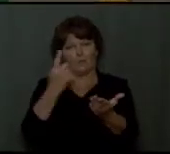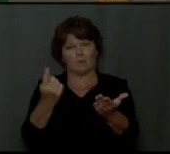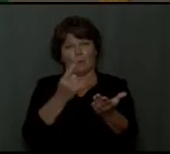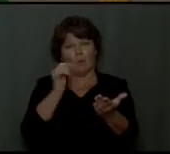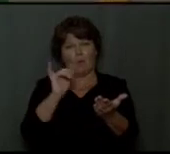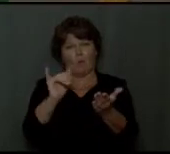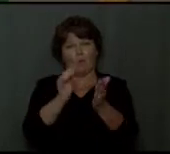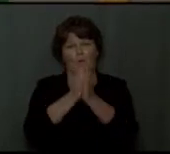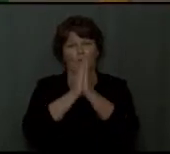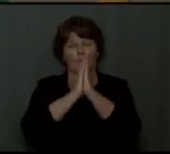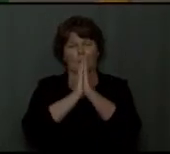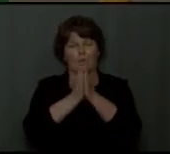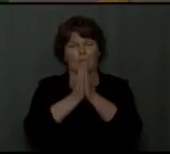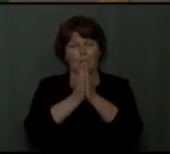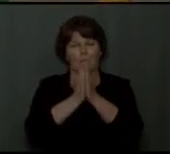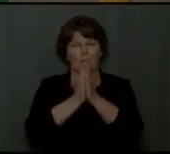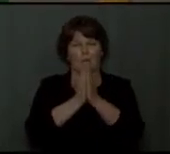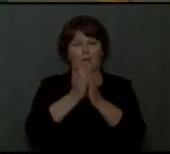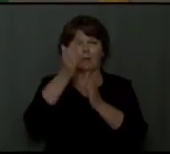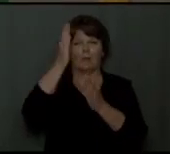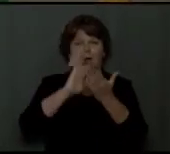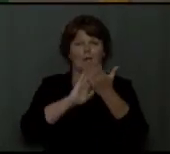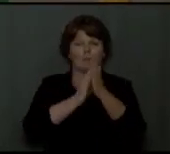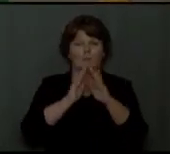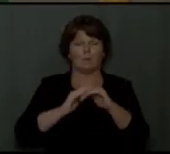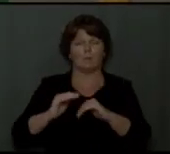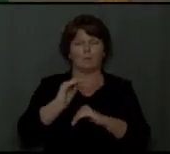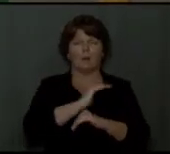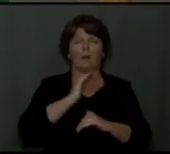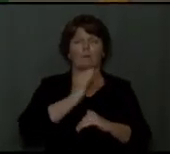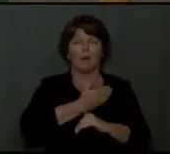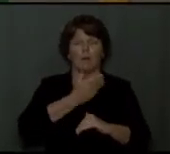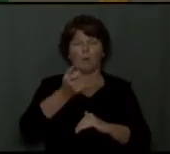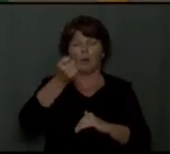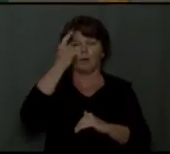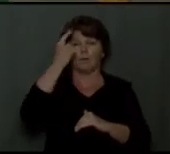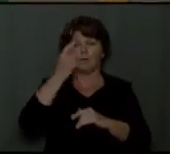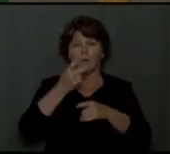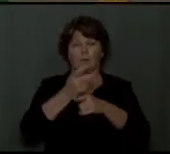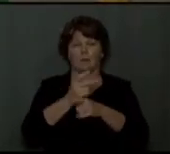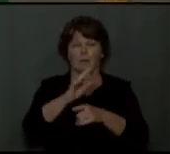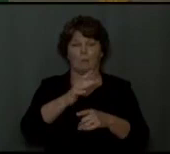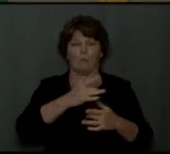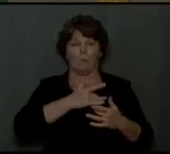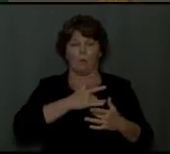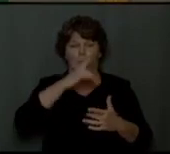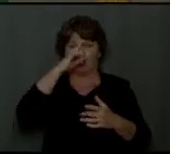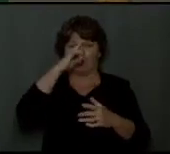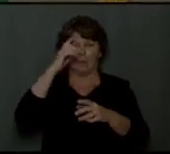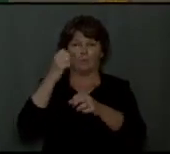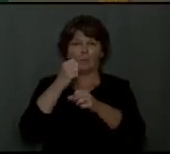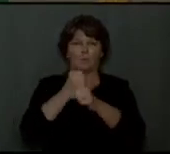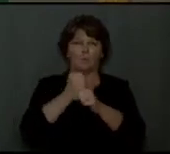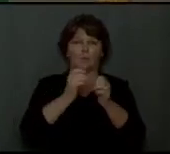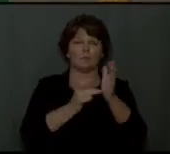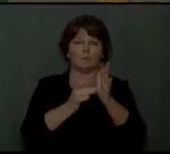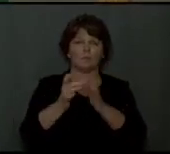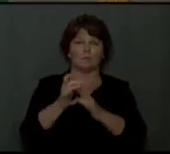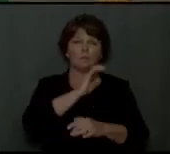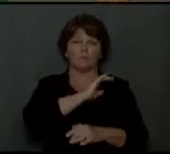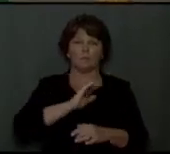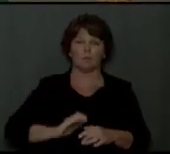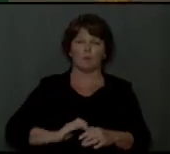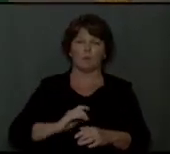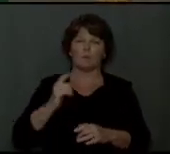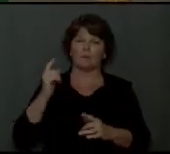Amen. And with the peace of God, which surpasses all understanding, keep your hearts and your minds in Christ,